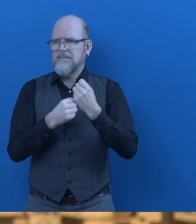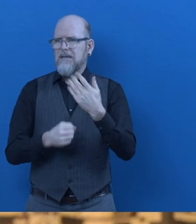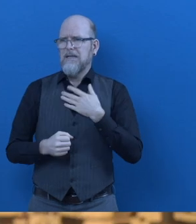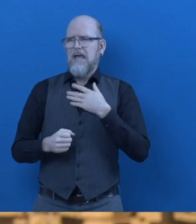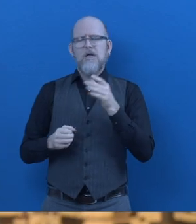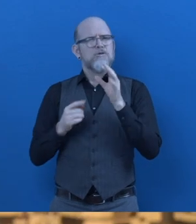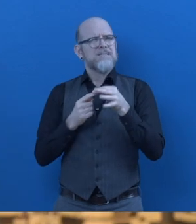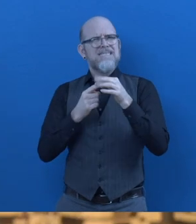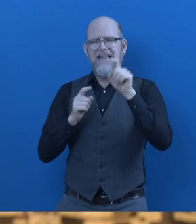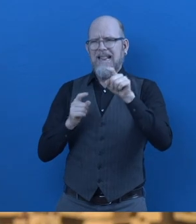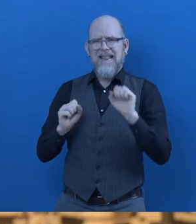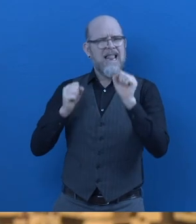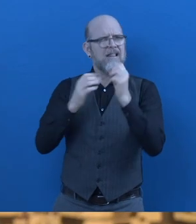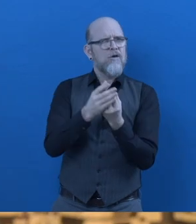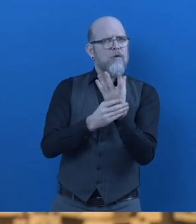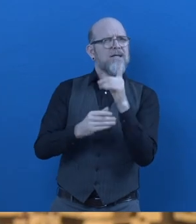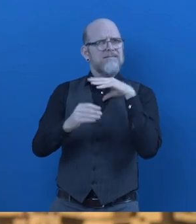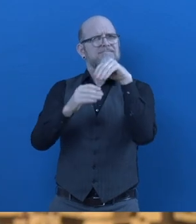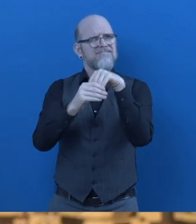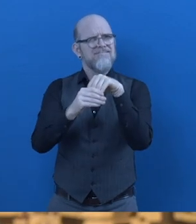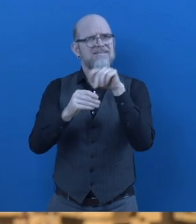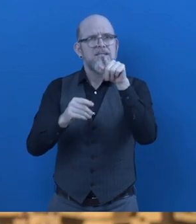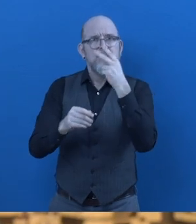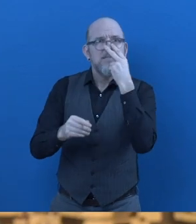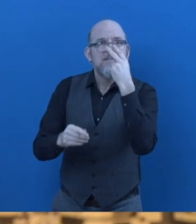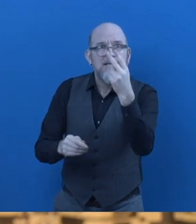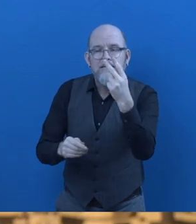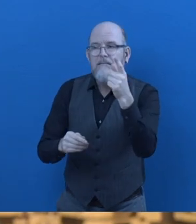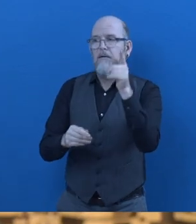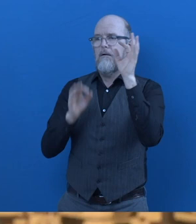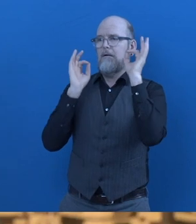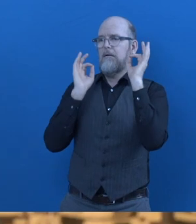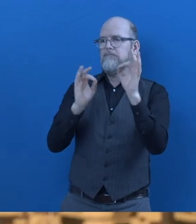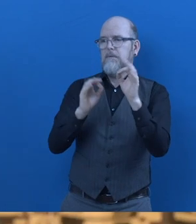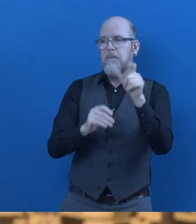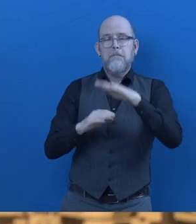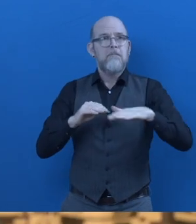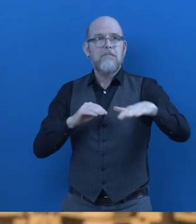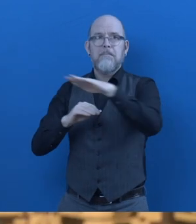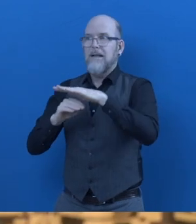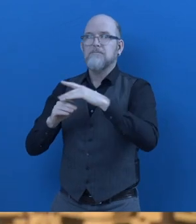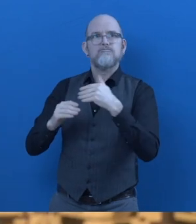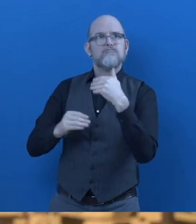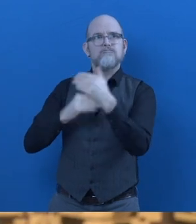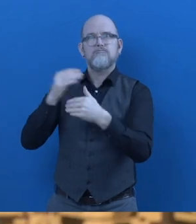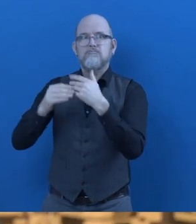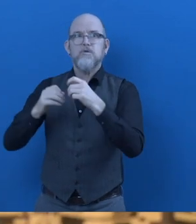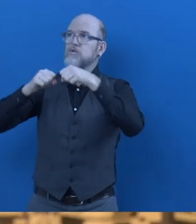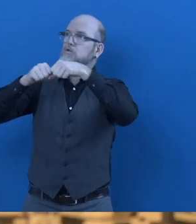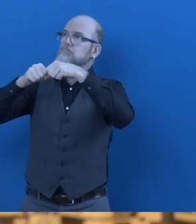For the last three years we've been in collaboration with the Special Needs Initiative for Growth who have